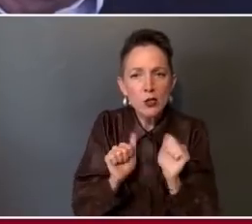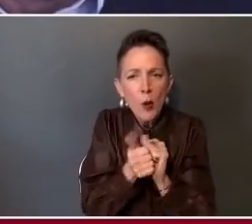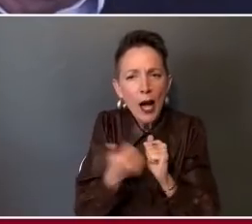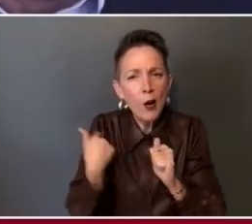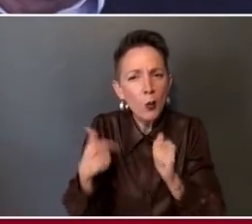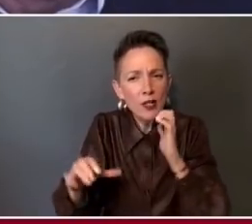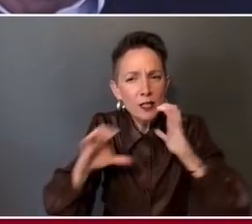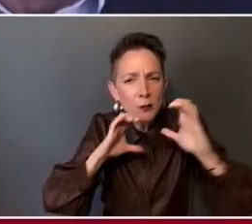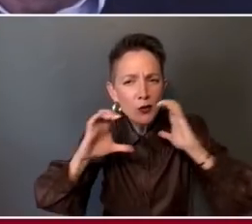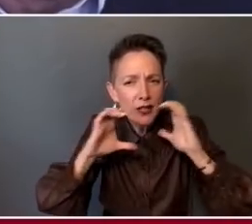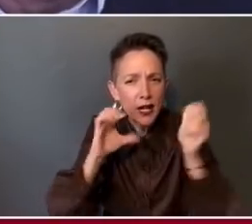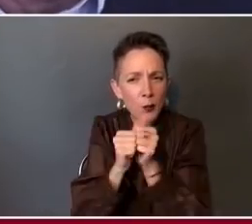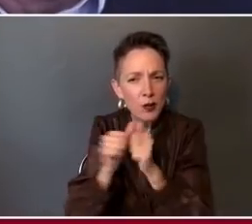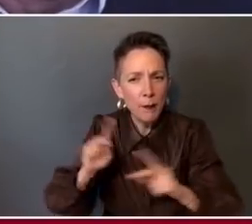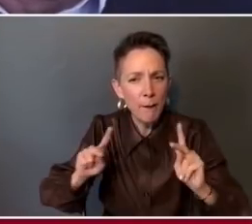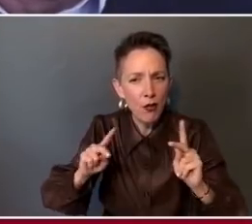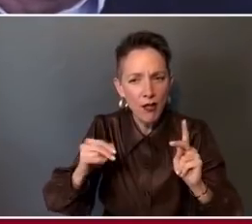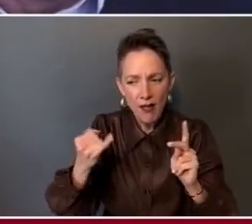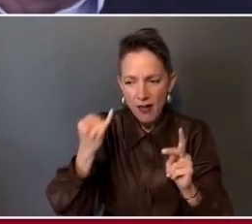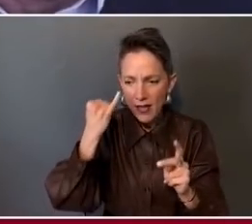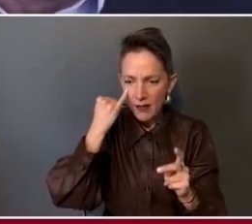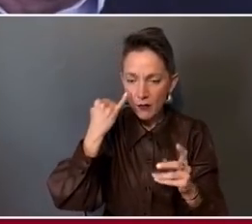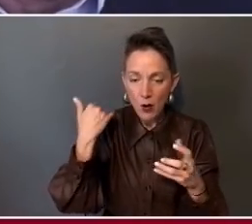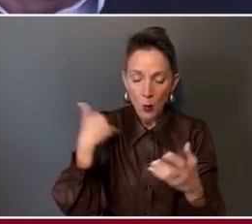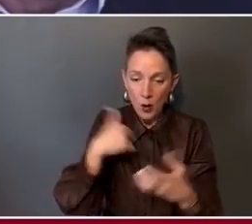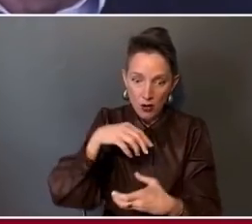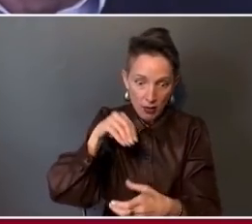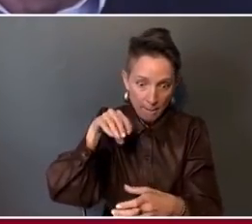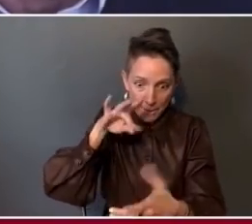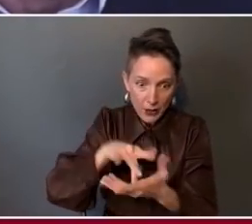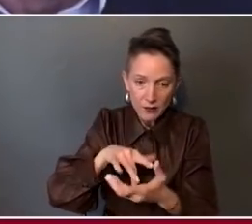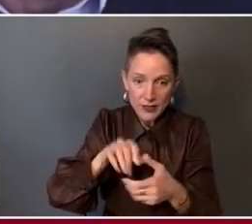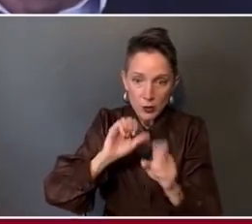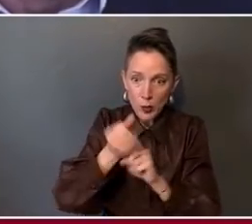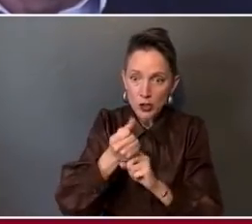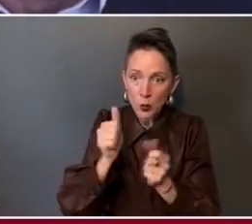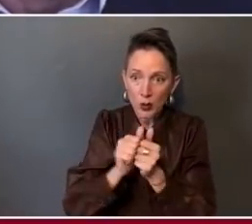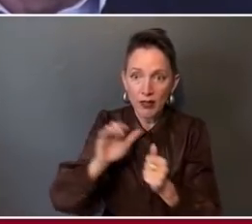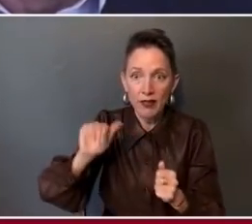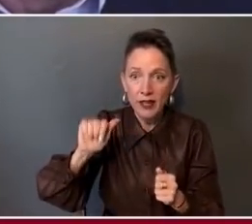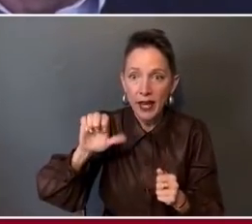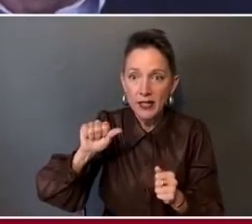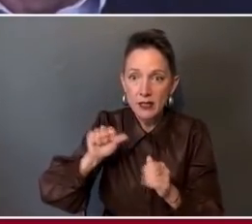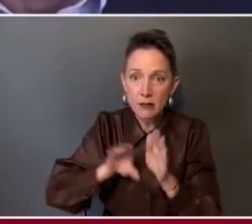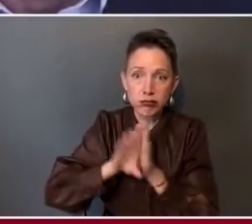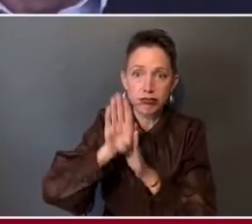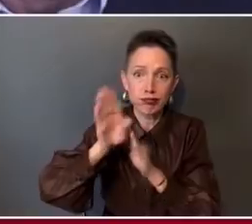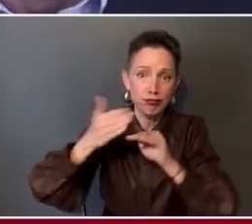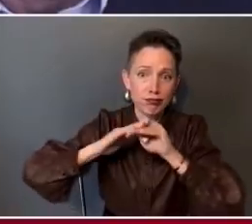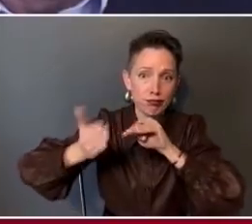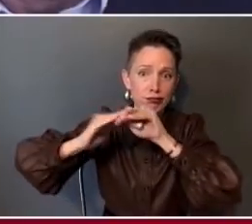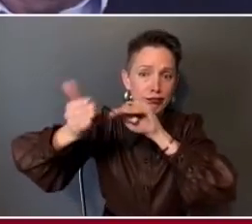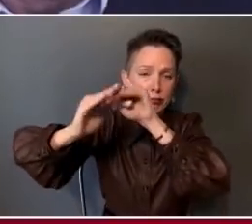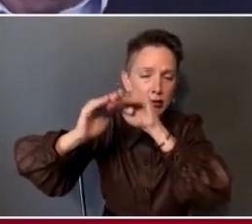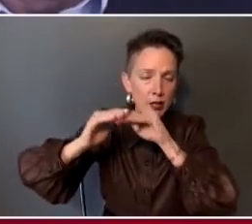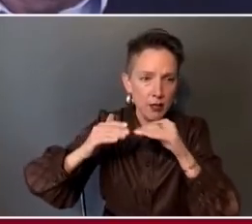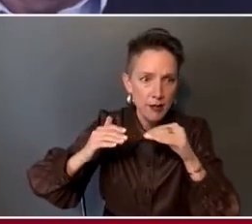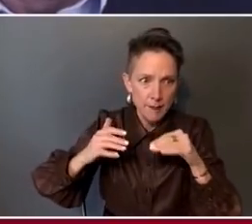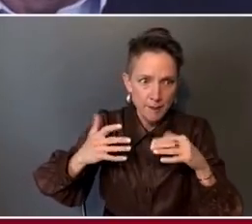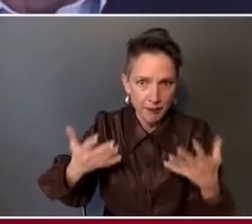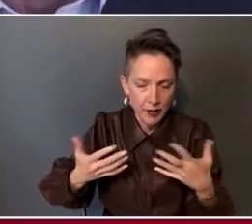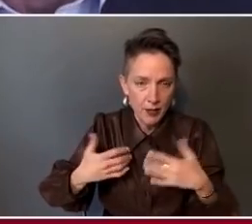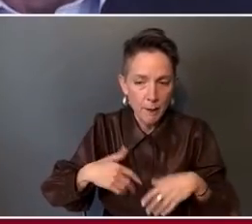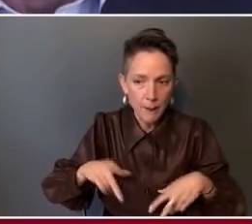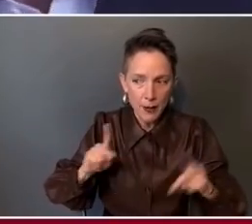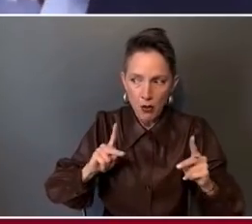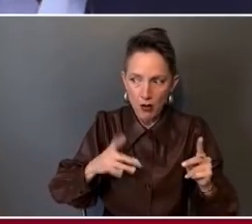when we are in the middle of surging cases, as you say, in Minnesota and other places in the world, when people are in the